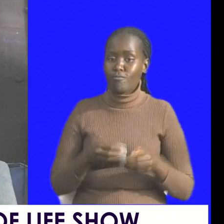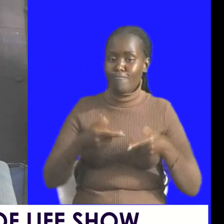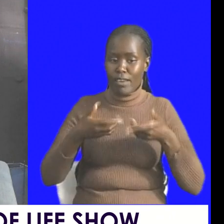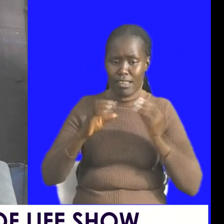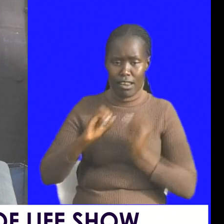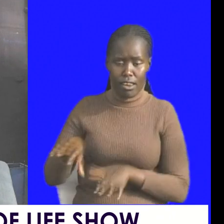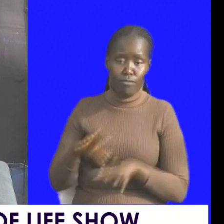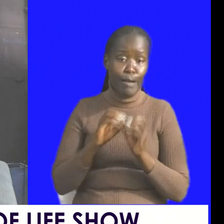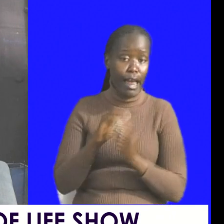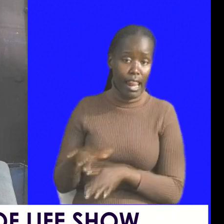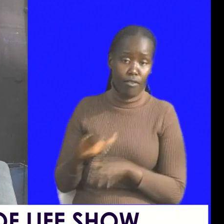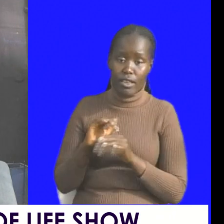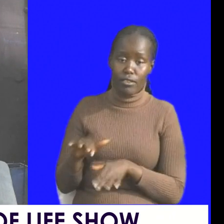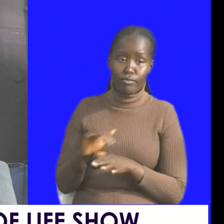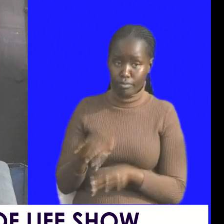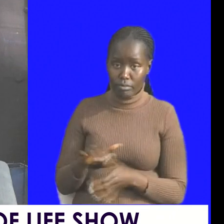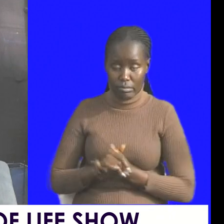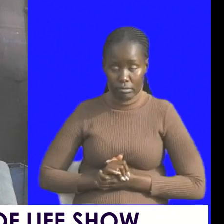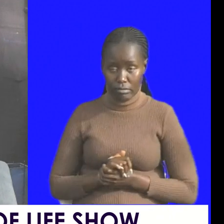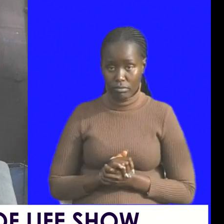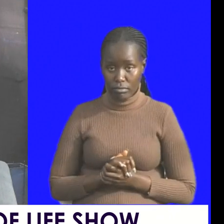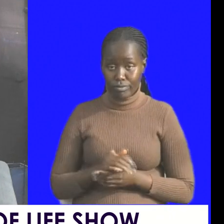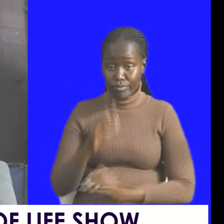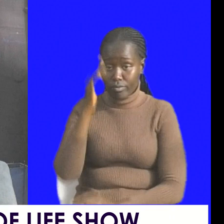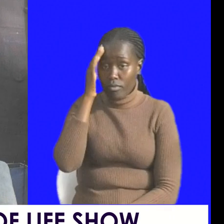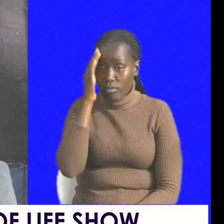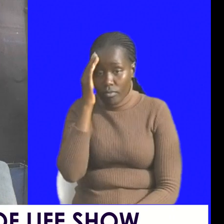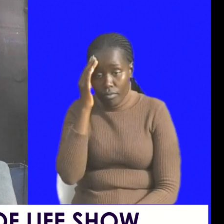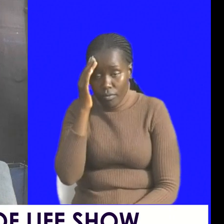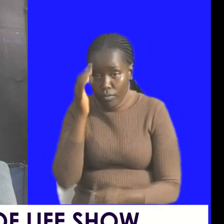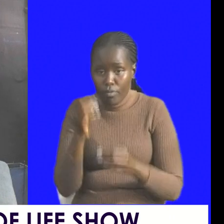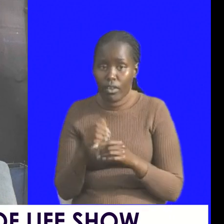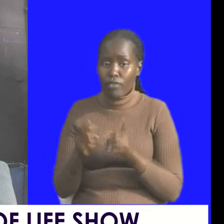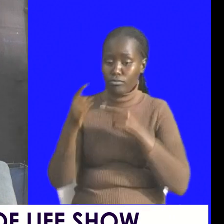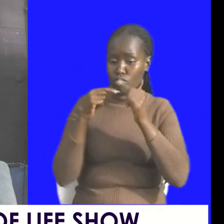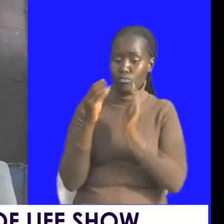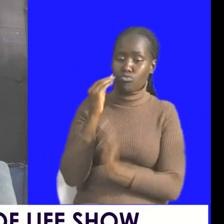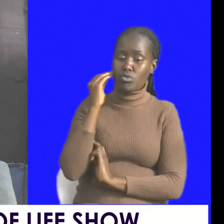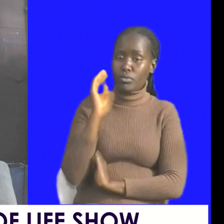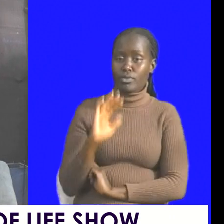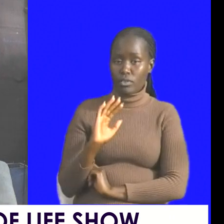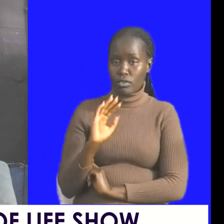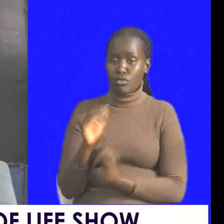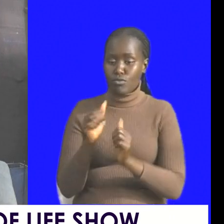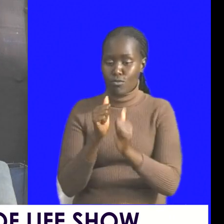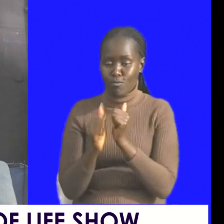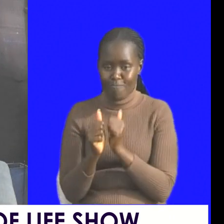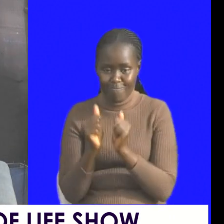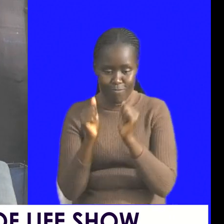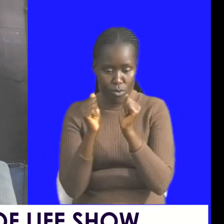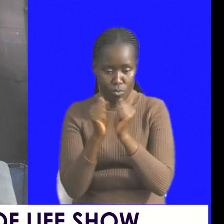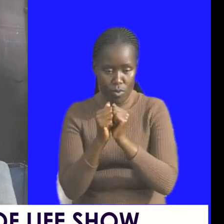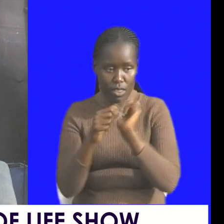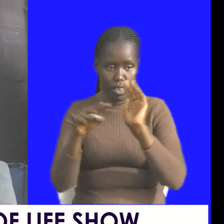it off shake it off you know don't come into your home with a negative mindset